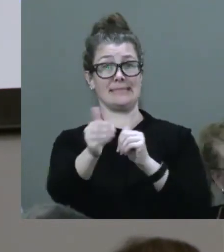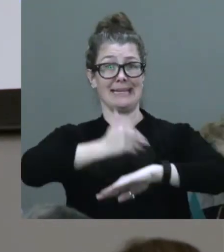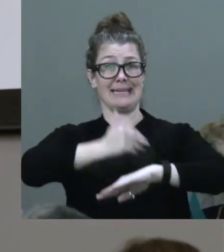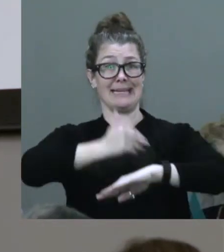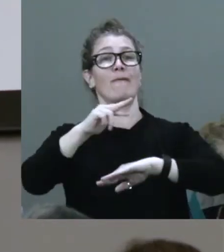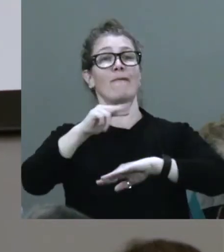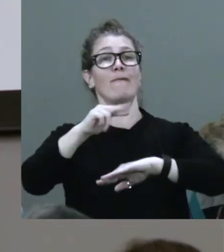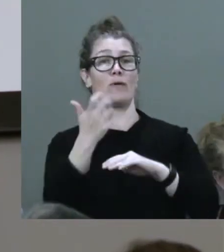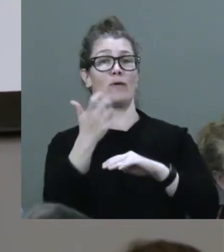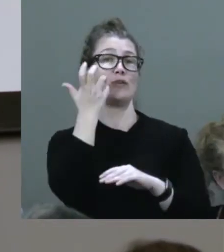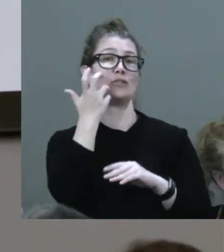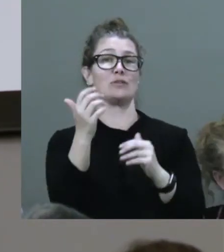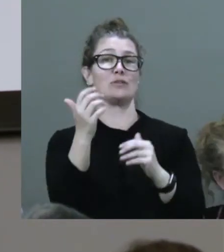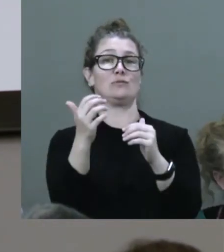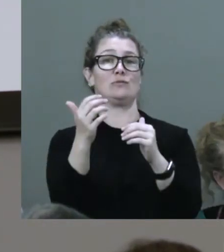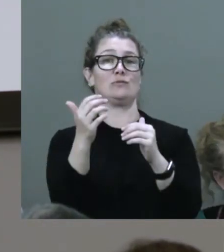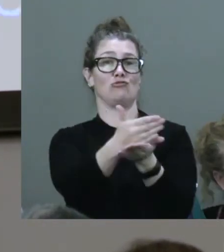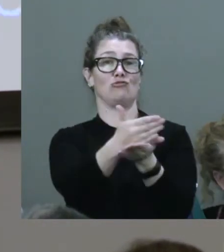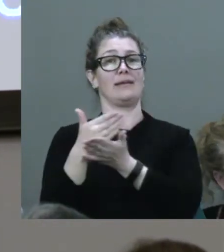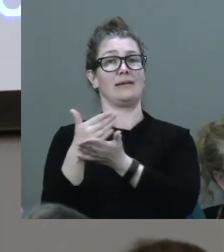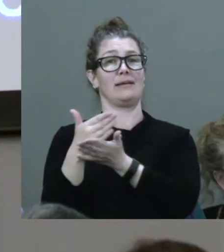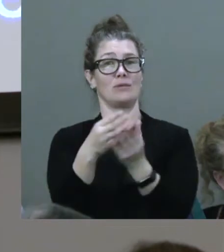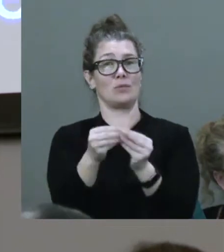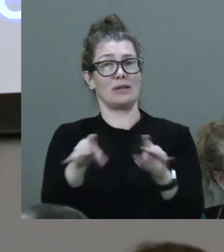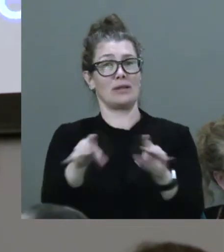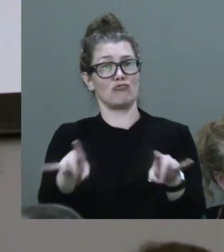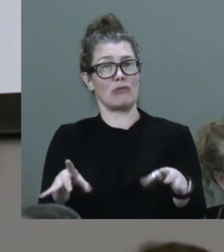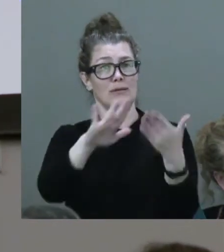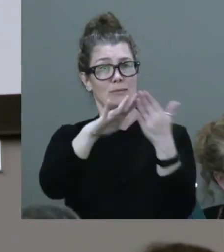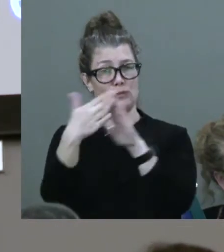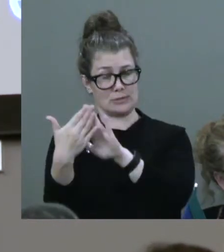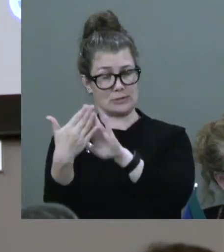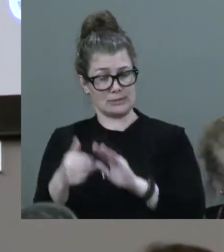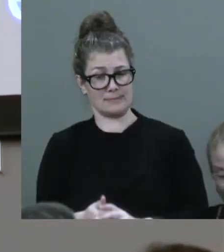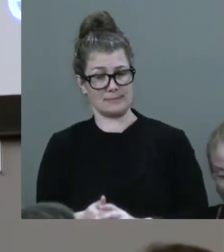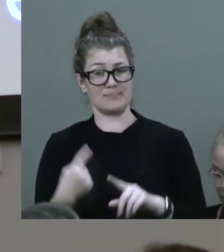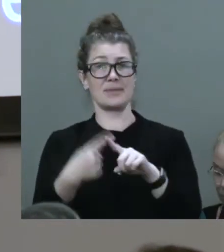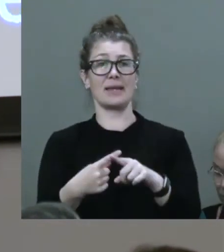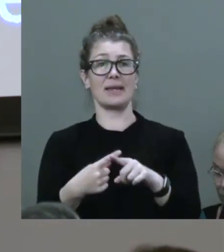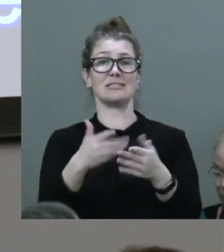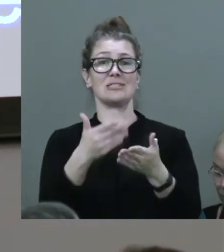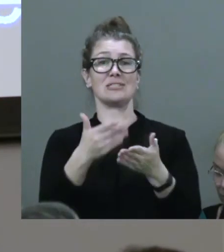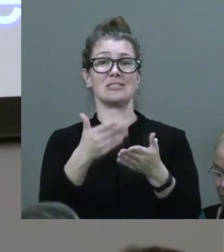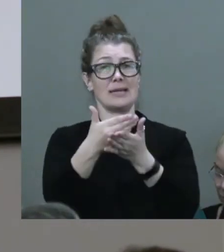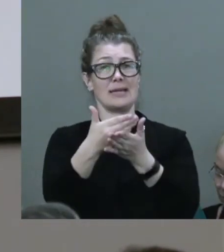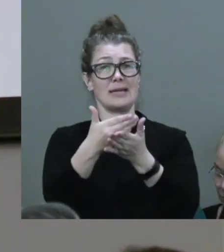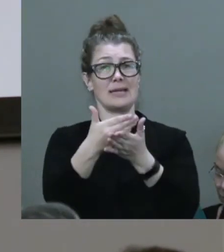in the Australian community. A shared, equal future.